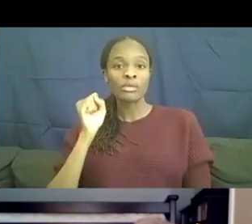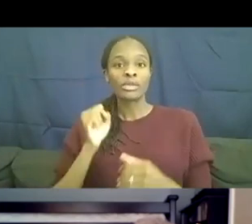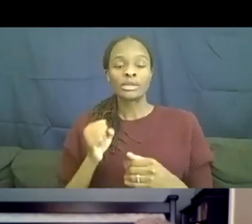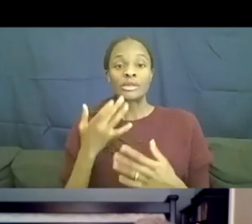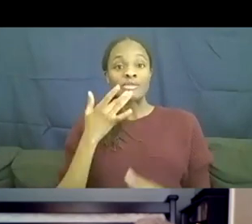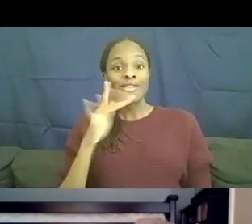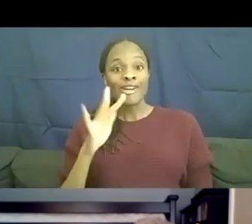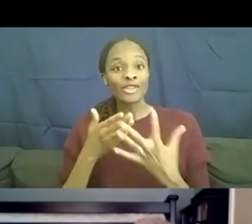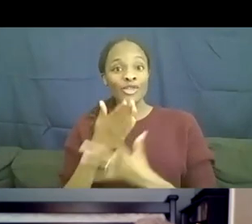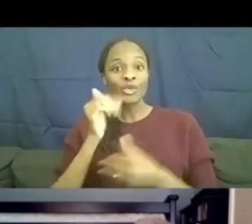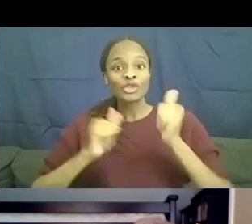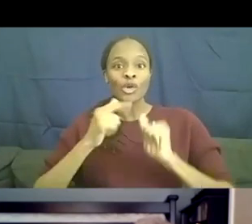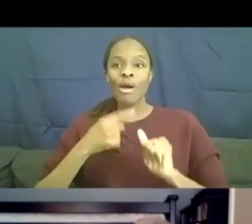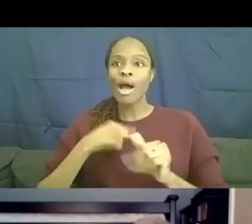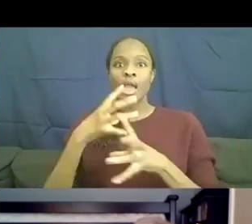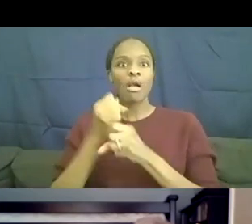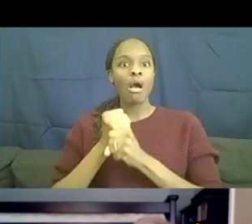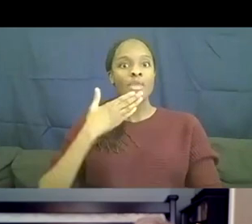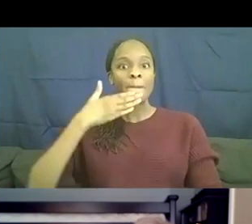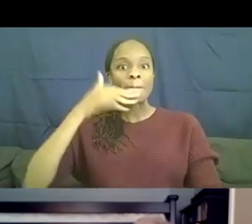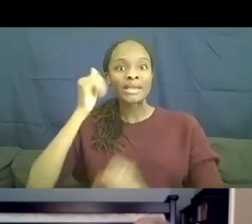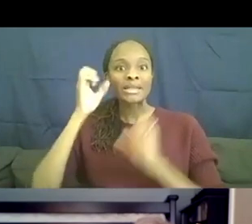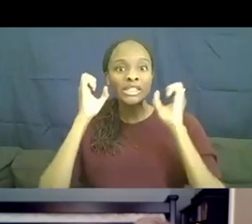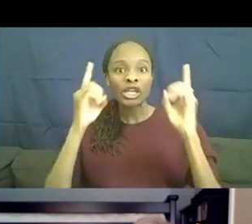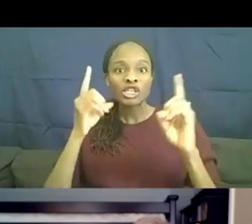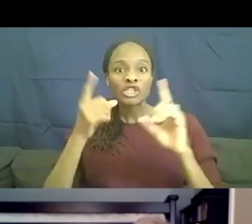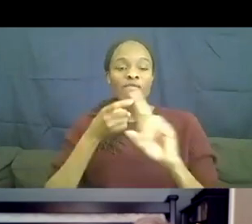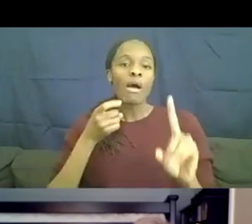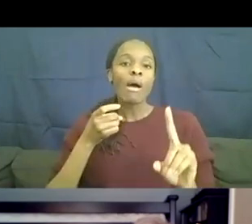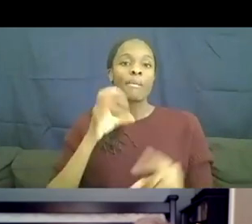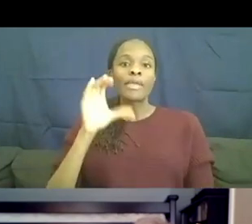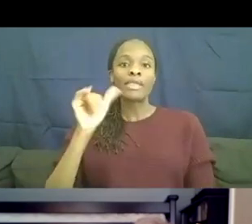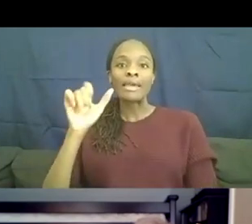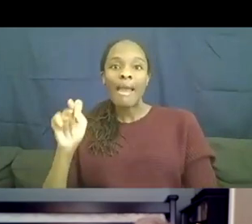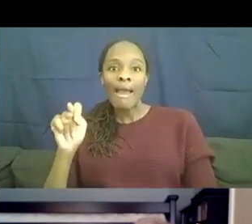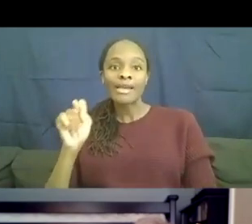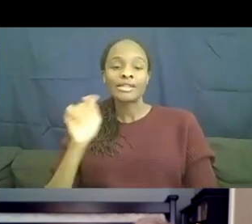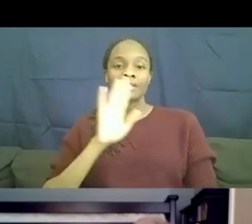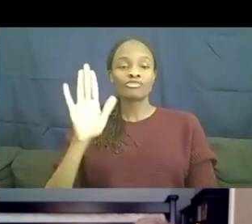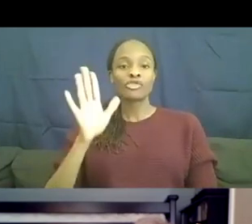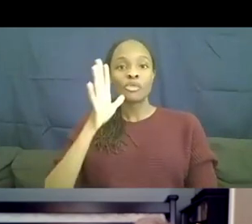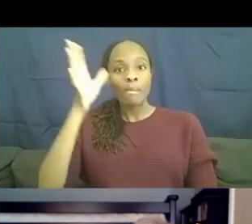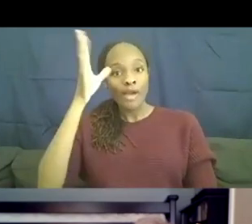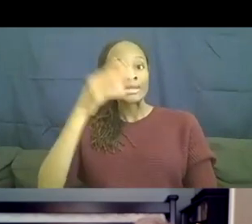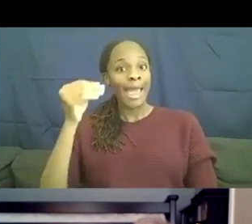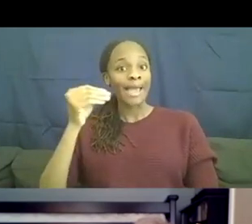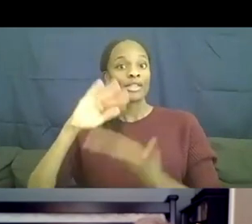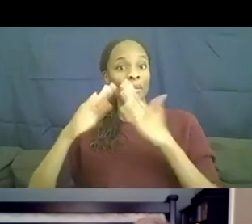I received the best education from the cast and their parents and the community.